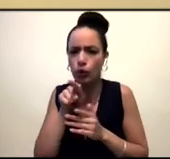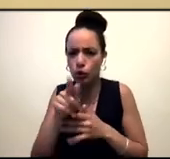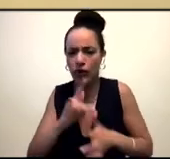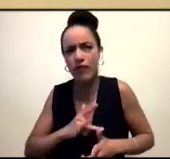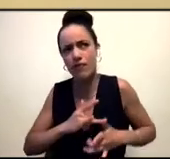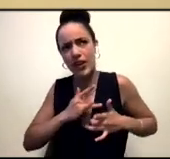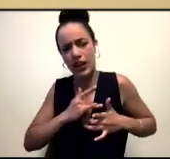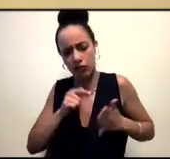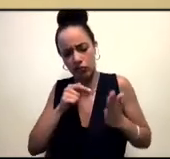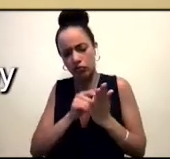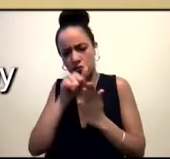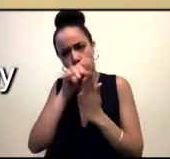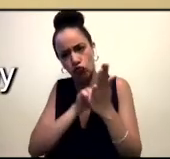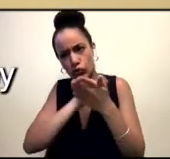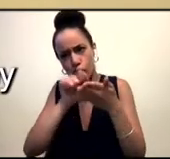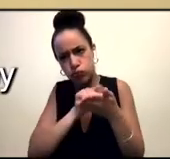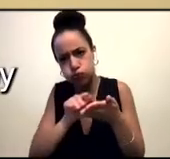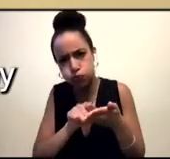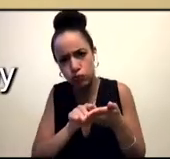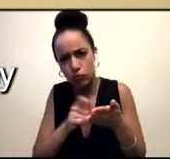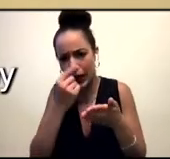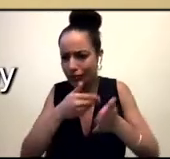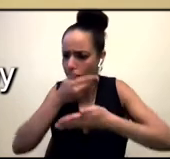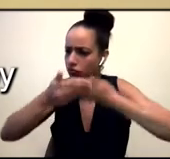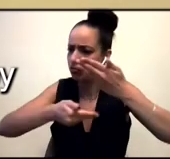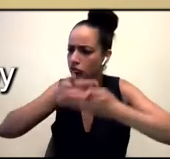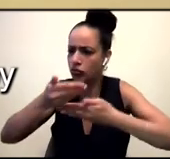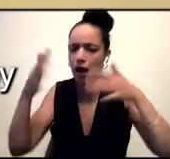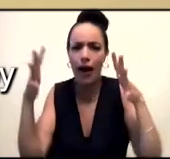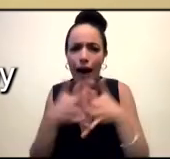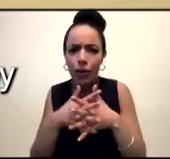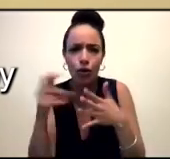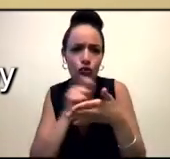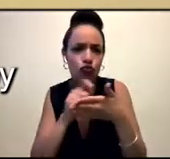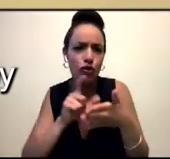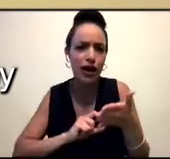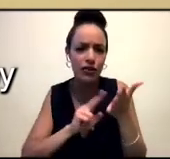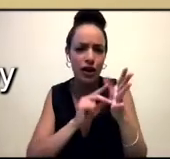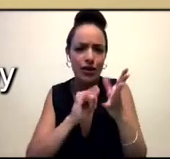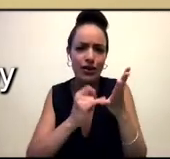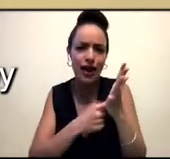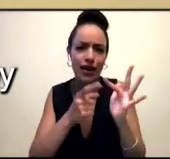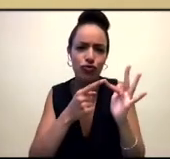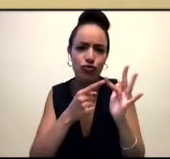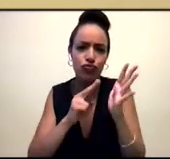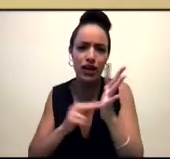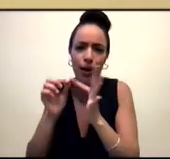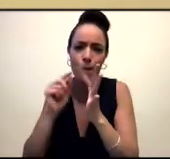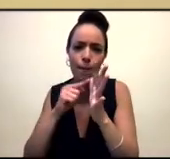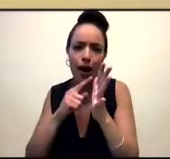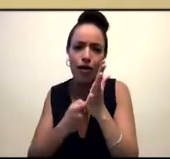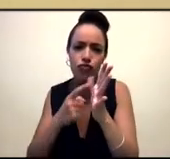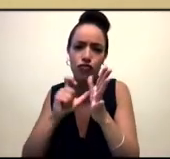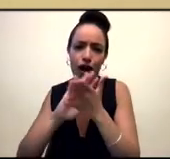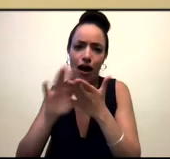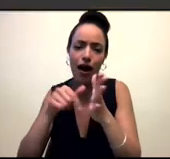You're one of the writers who's written the brilliant character, Nasreen Paracha, in the UK series, Ackley Bridge, and Nasreen